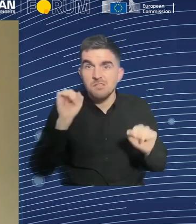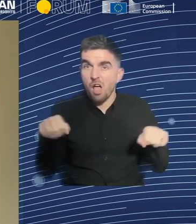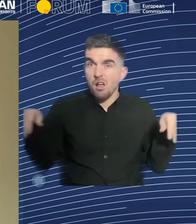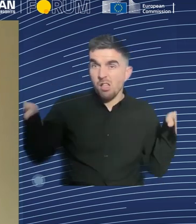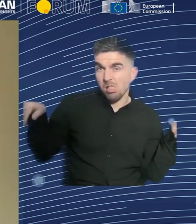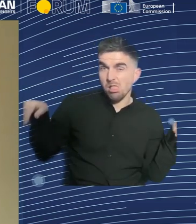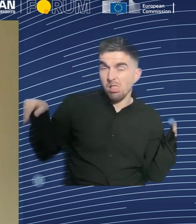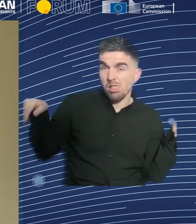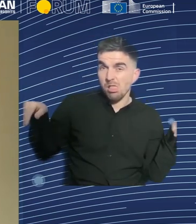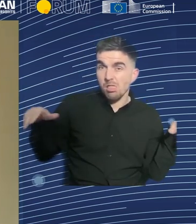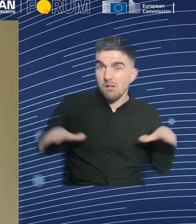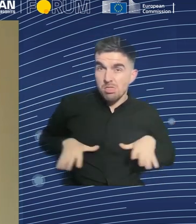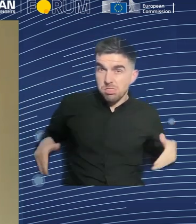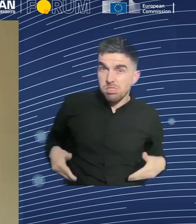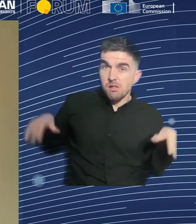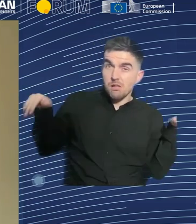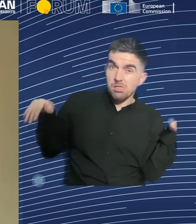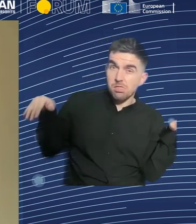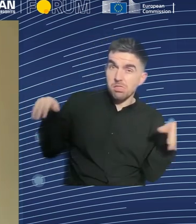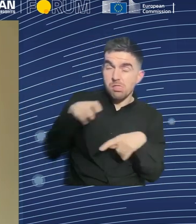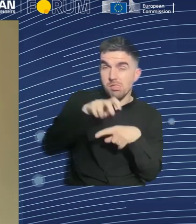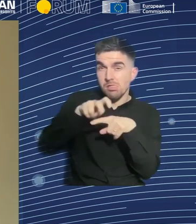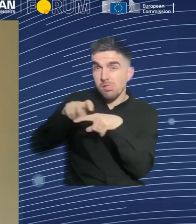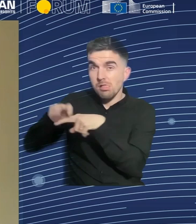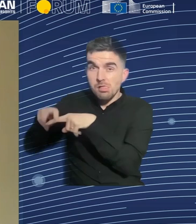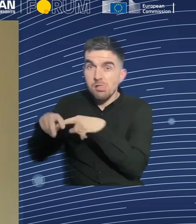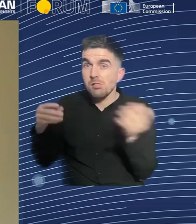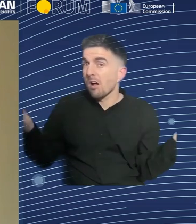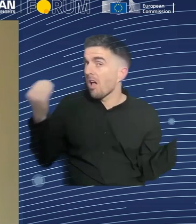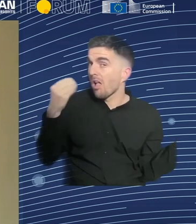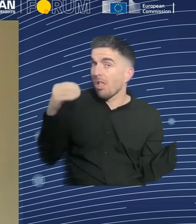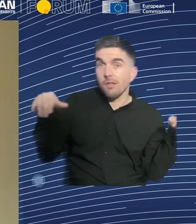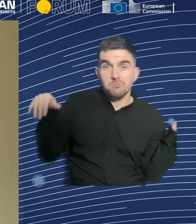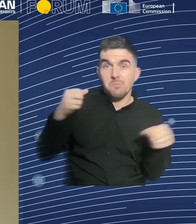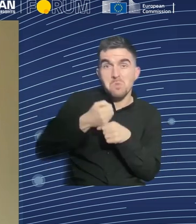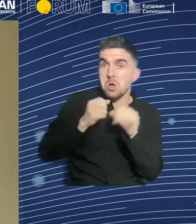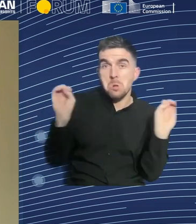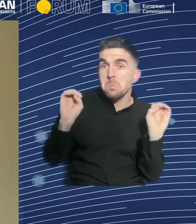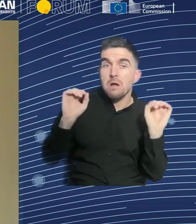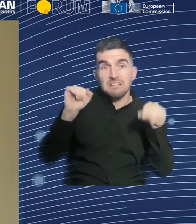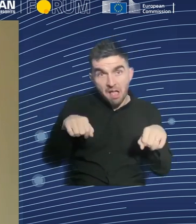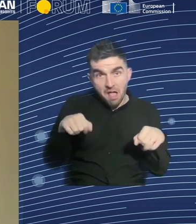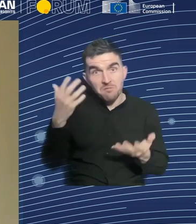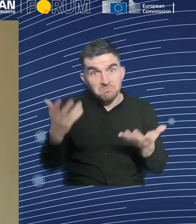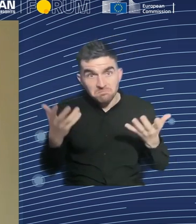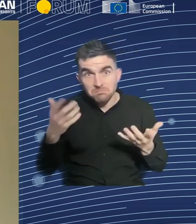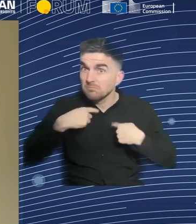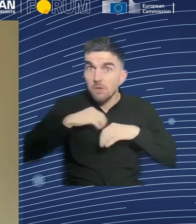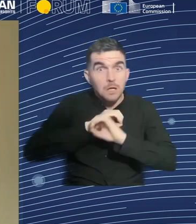being like cattle, or puppets, as you put it, which is, to me, extremely undesirable.